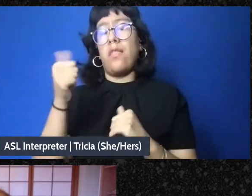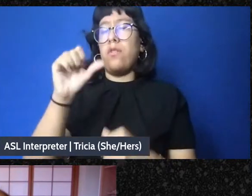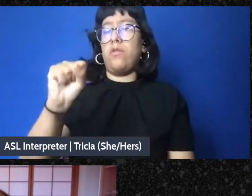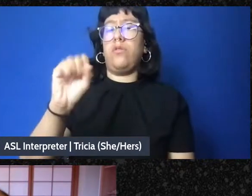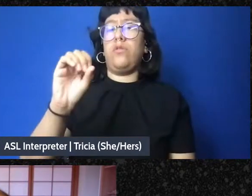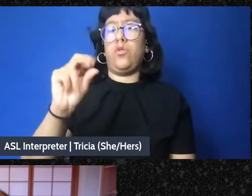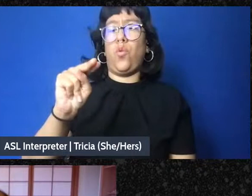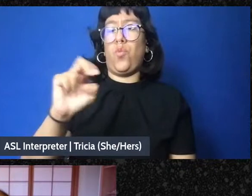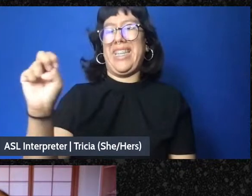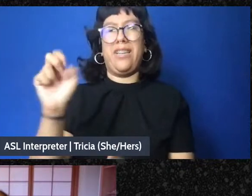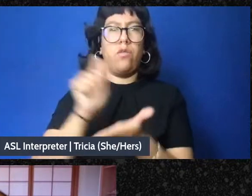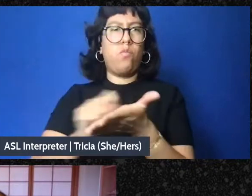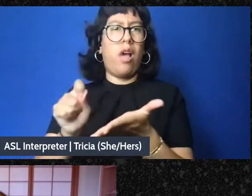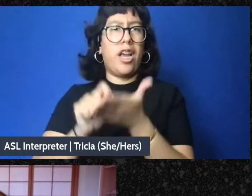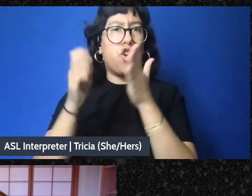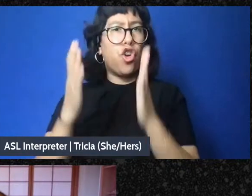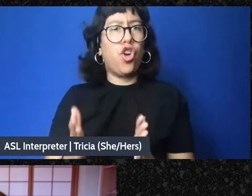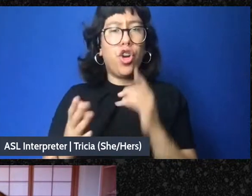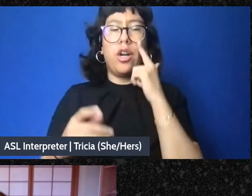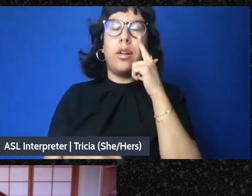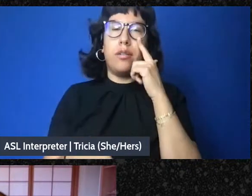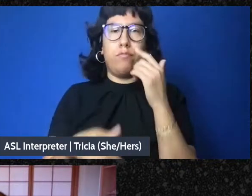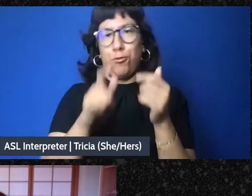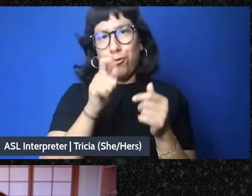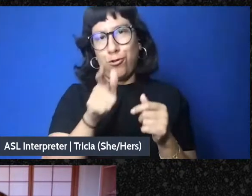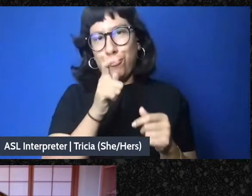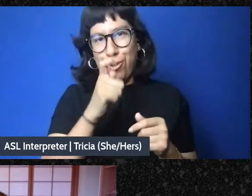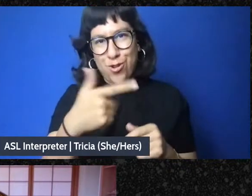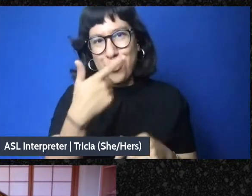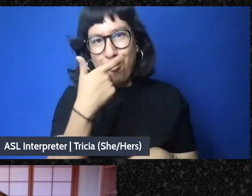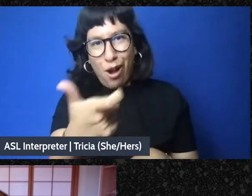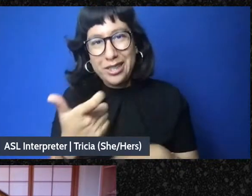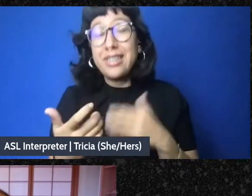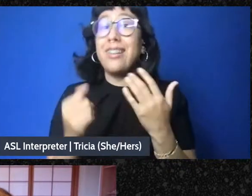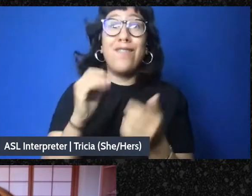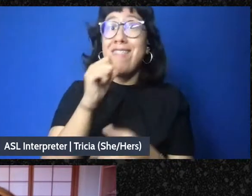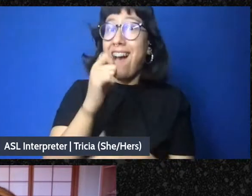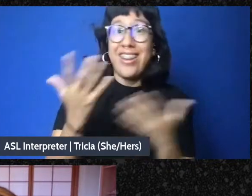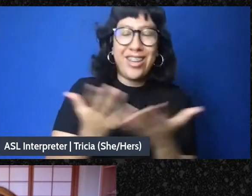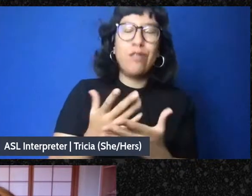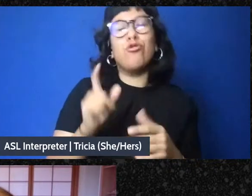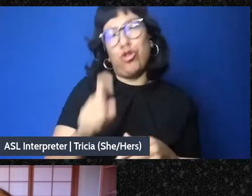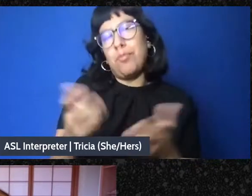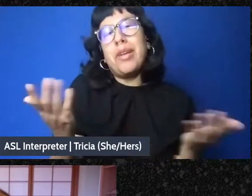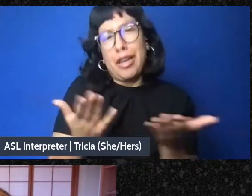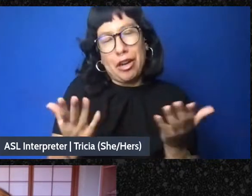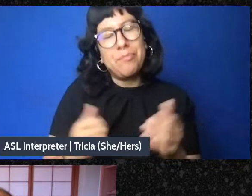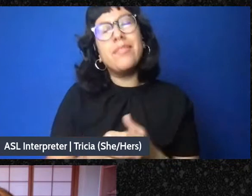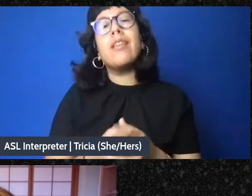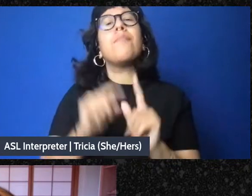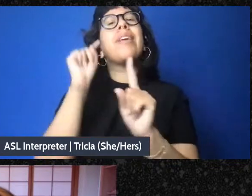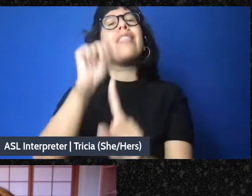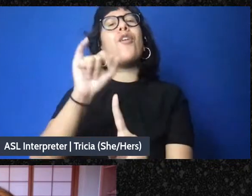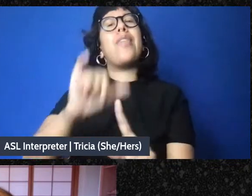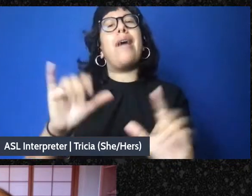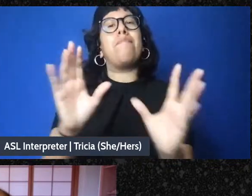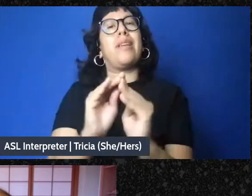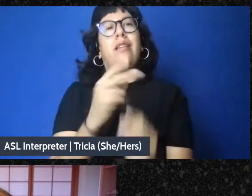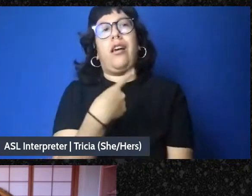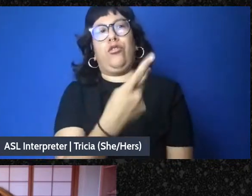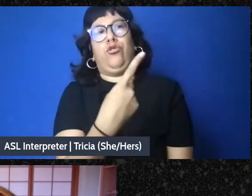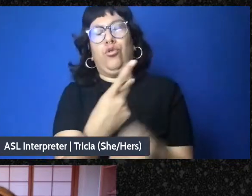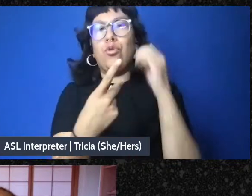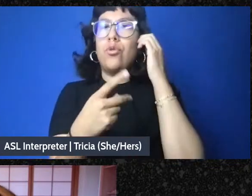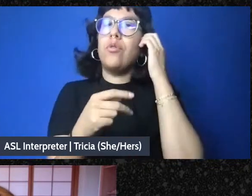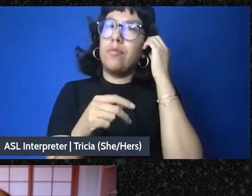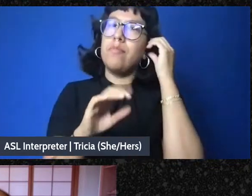who I'm sure is in the orbit of lots of people listening and if he's not he should be was at this meeting and this is where Saket and I became friends because it